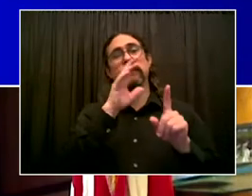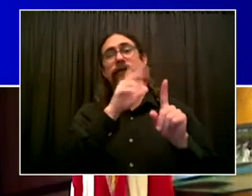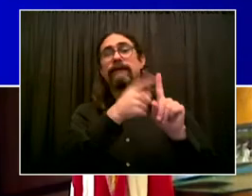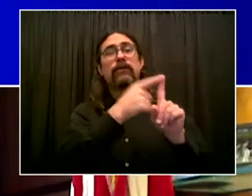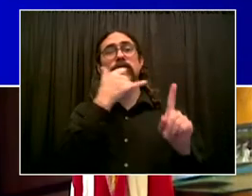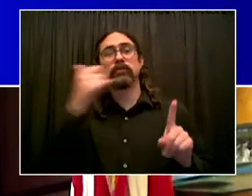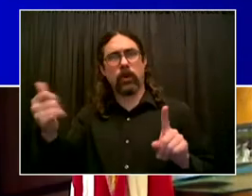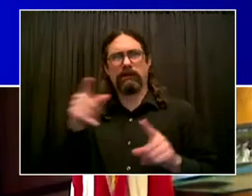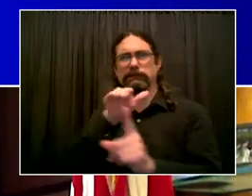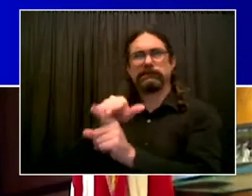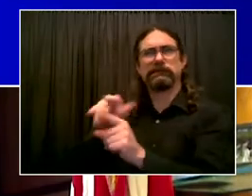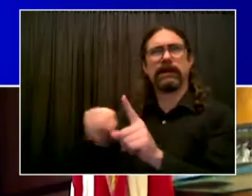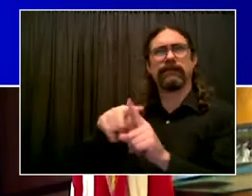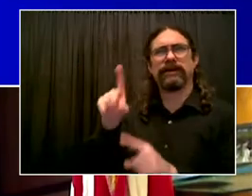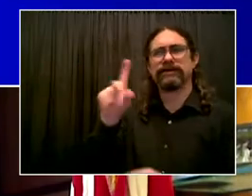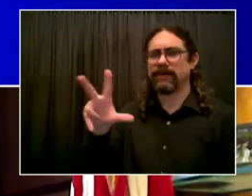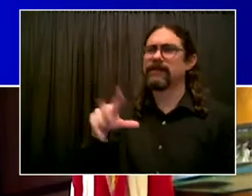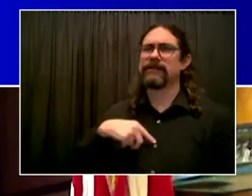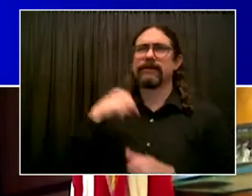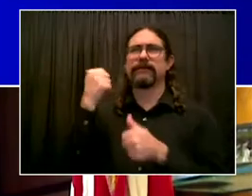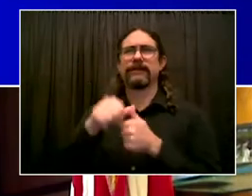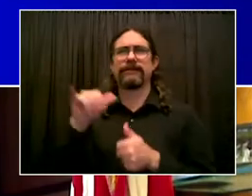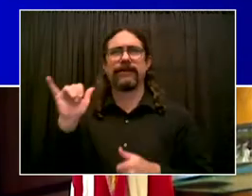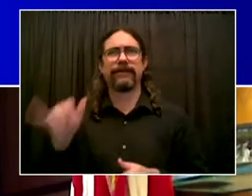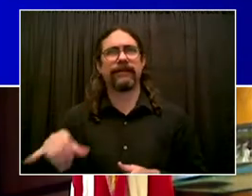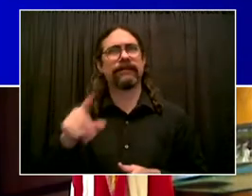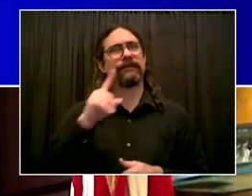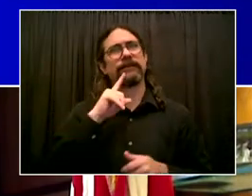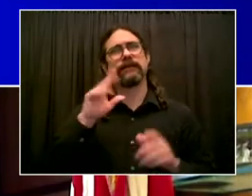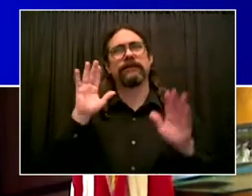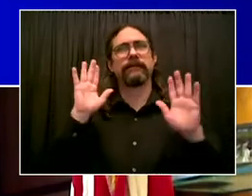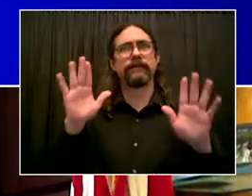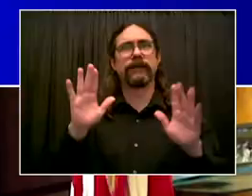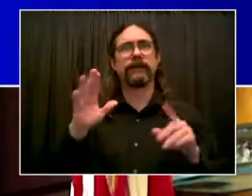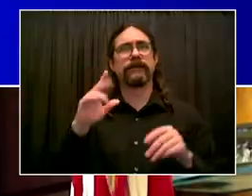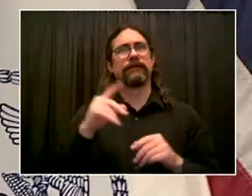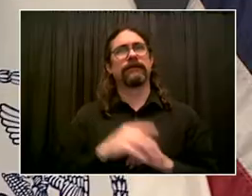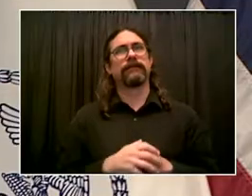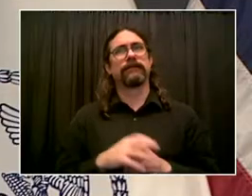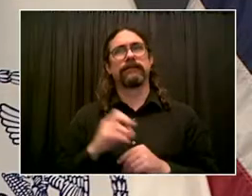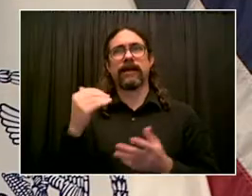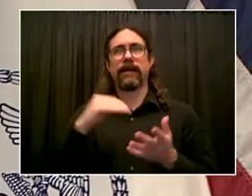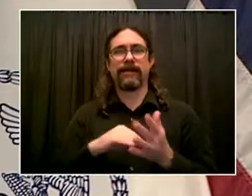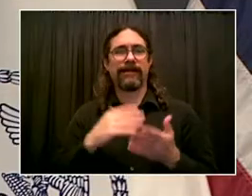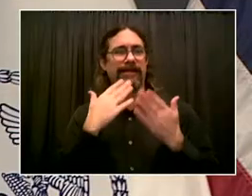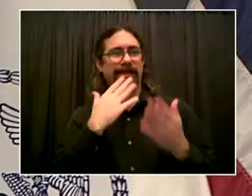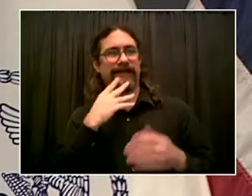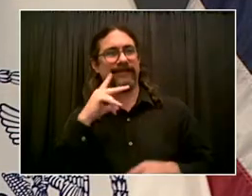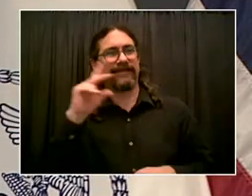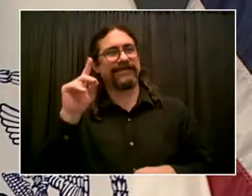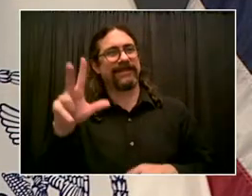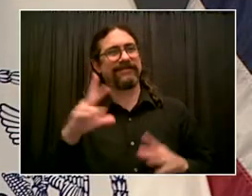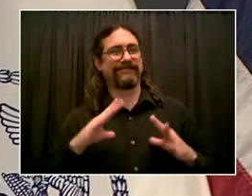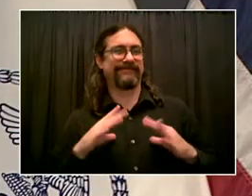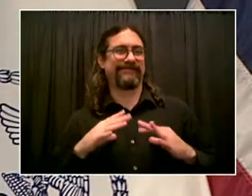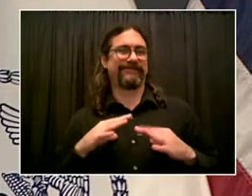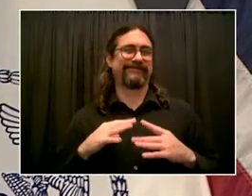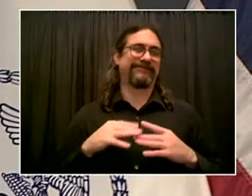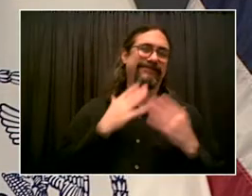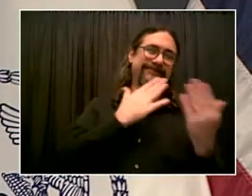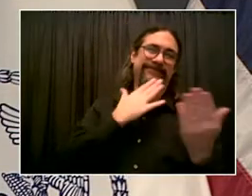That's all I can say. Great things ahead. Have a great day. You too. Thank you. All right. Now, everyone,